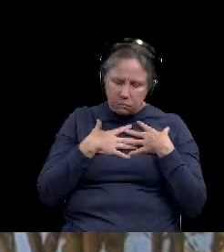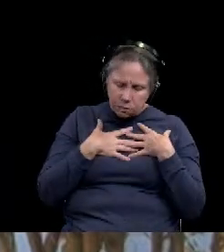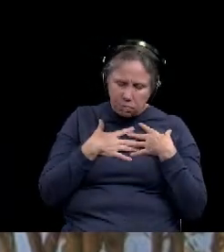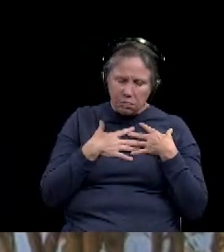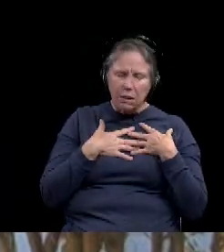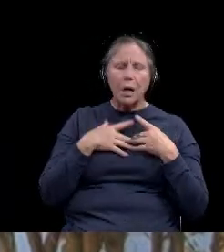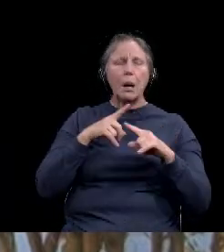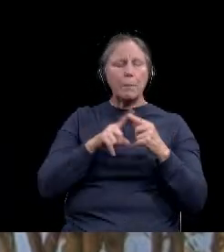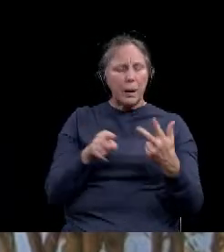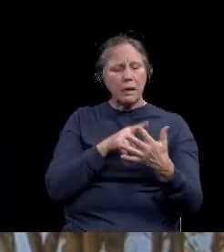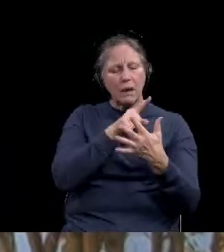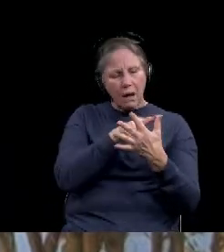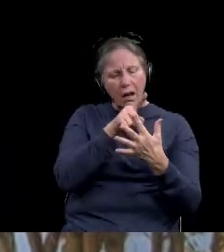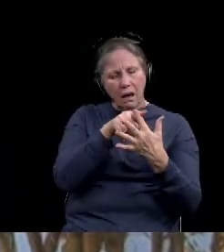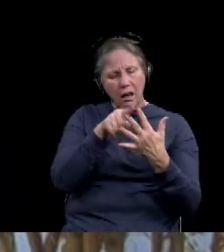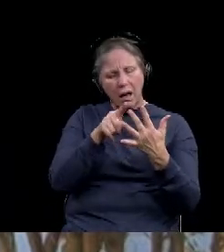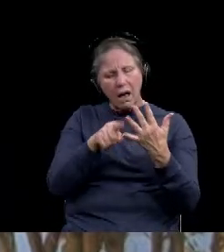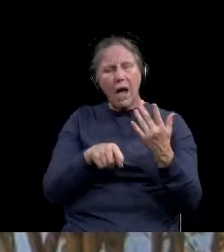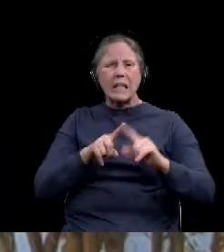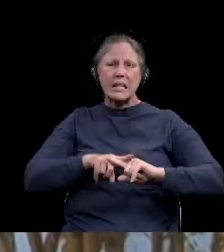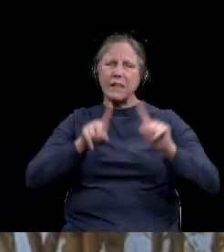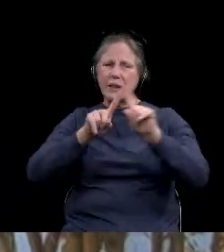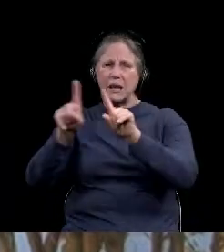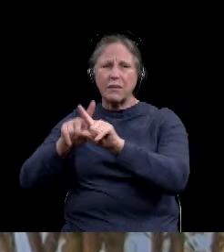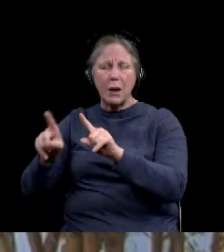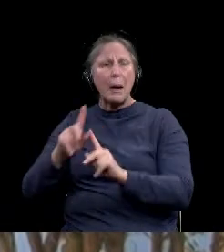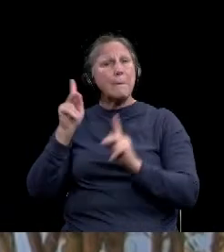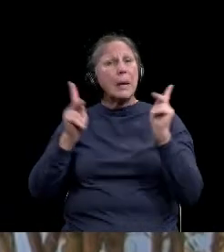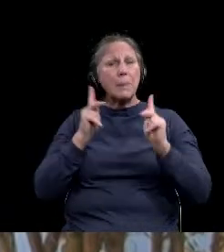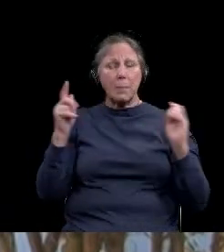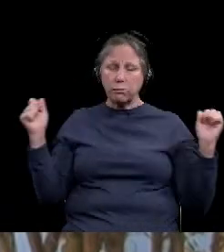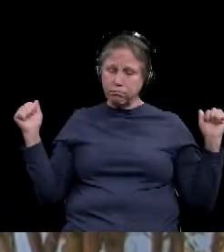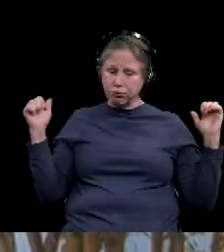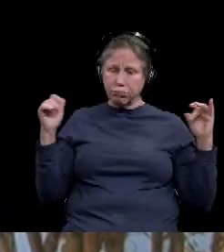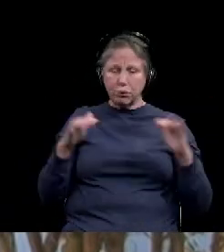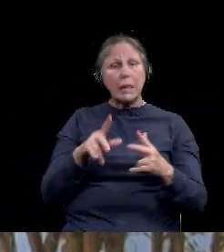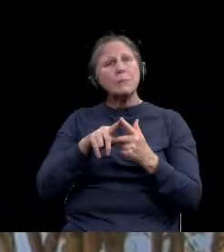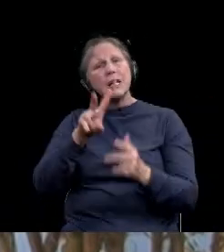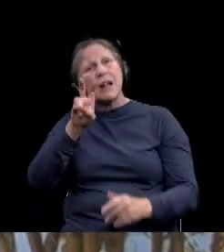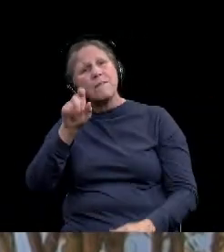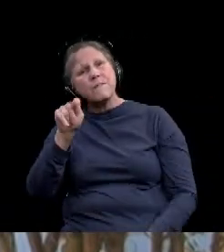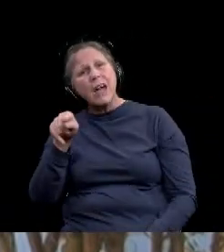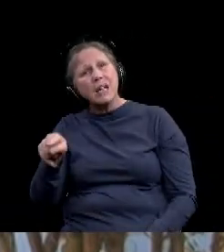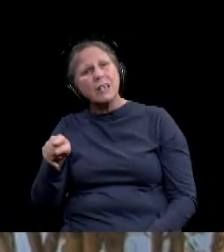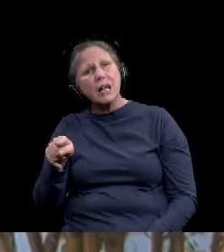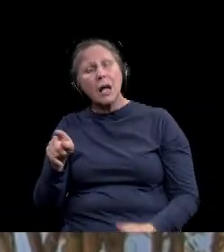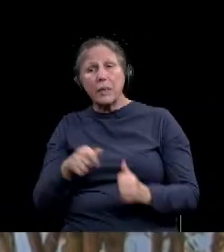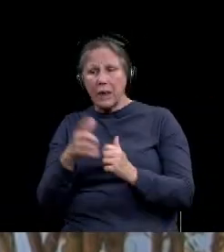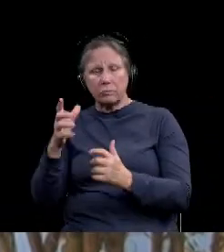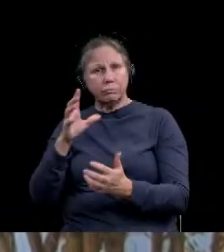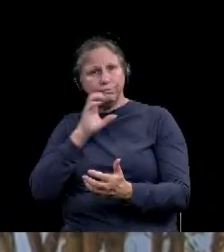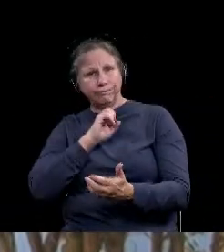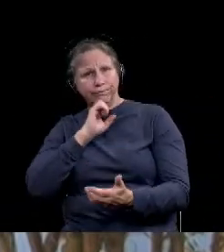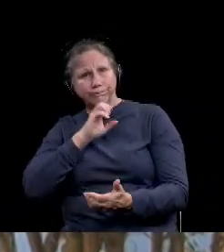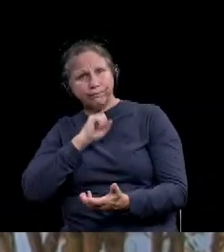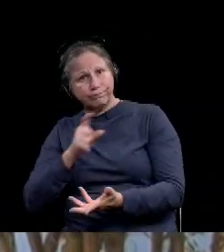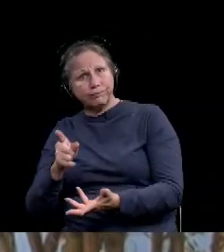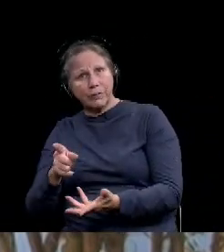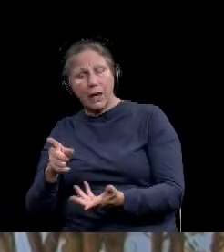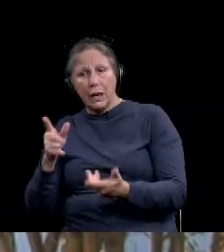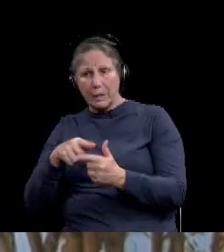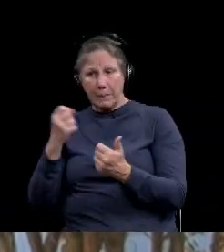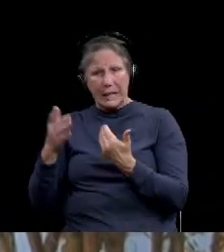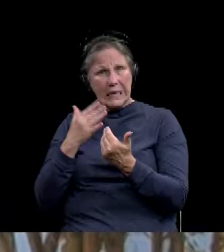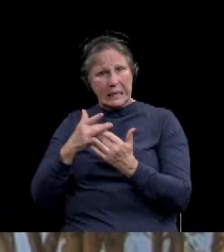And in that situation, uh, you've got a lot of vulnerable people in our elderly veterans that we want to protect and we don't want them to come out and be